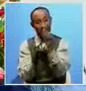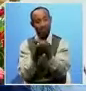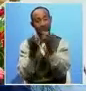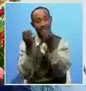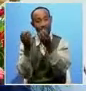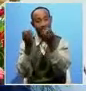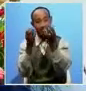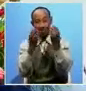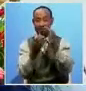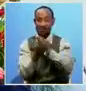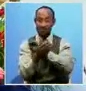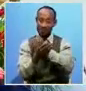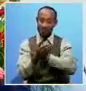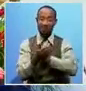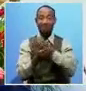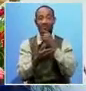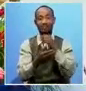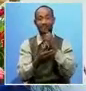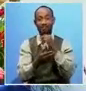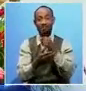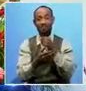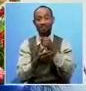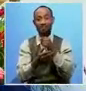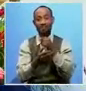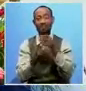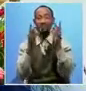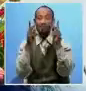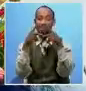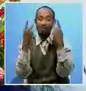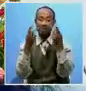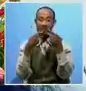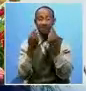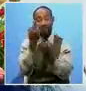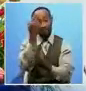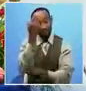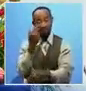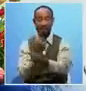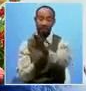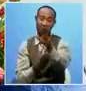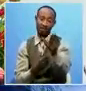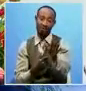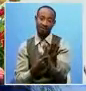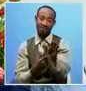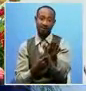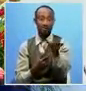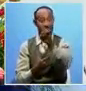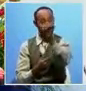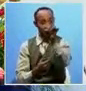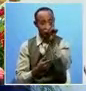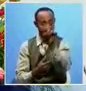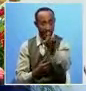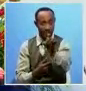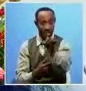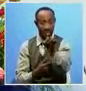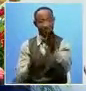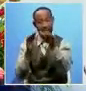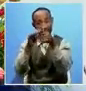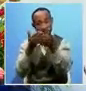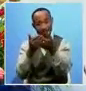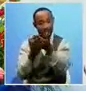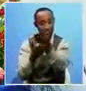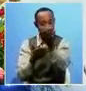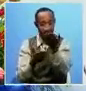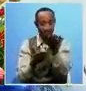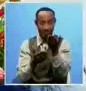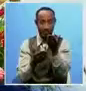of our women and men of God are also living in poverty. So the question is, how are you